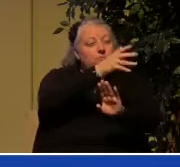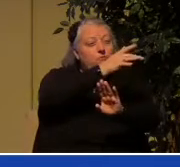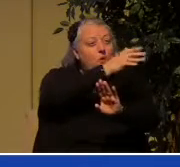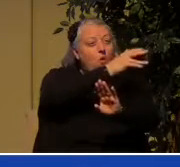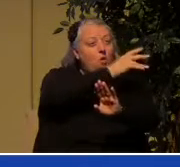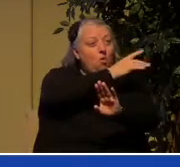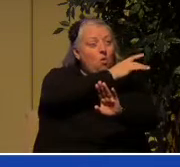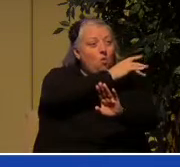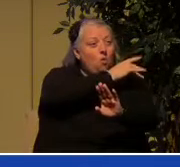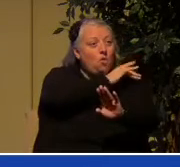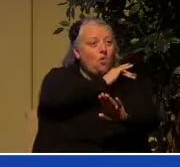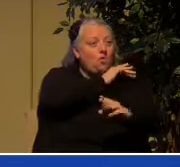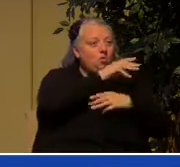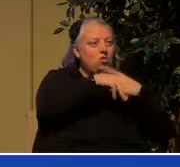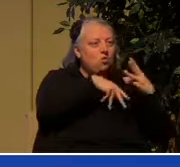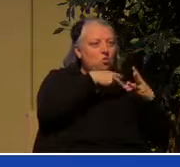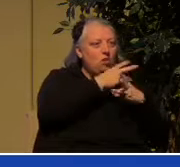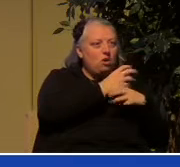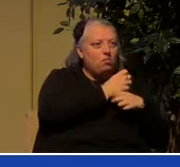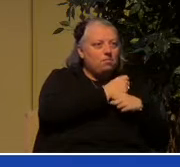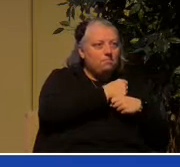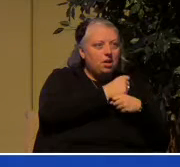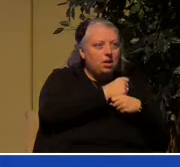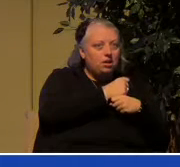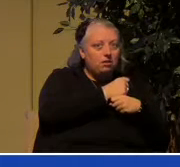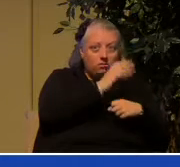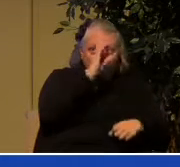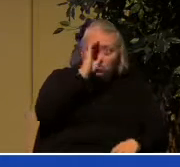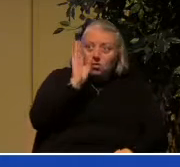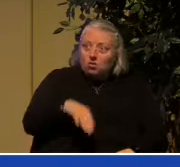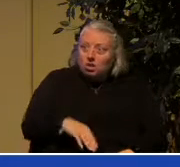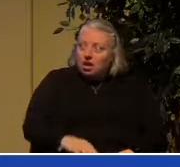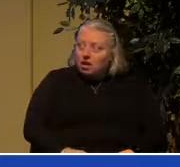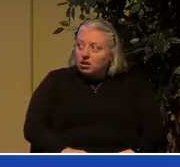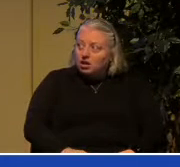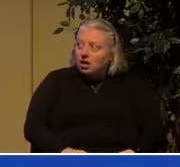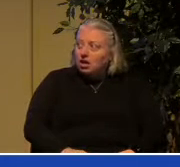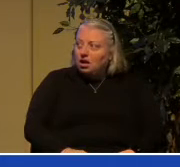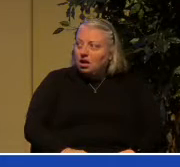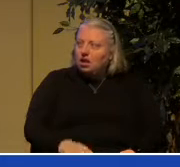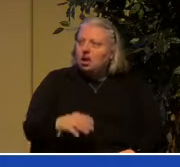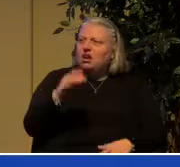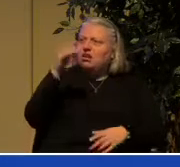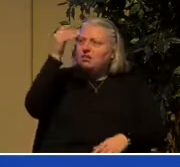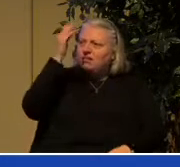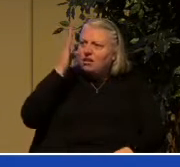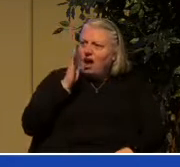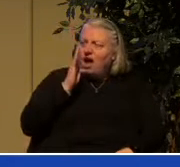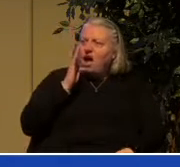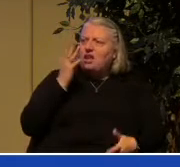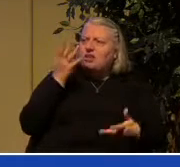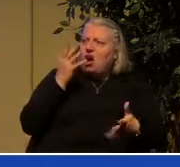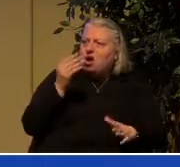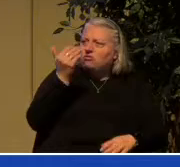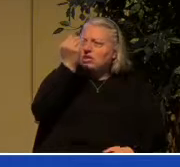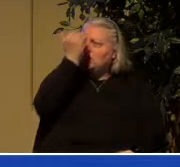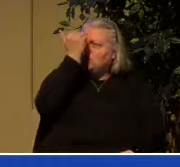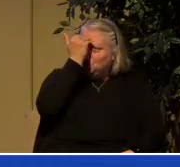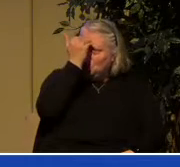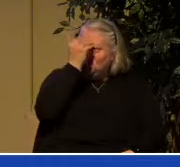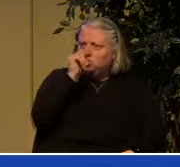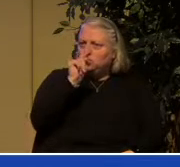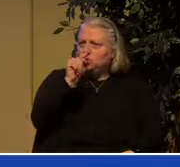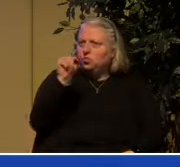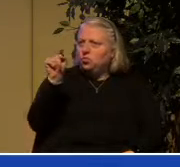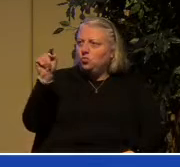of the world do you know that he had you in mind and said such and